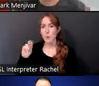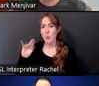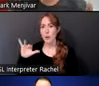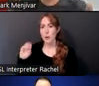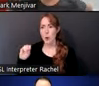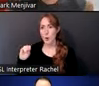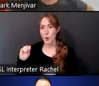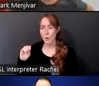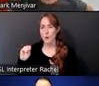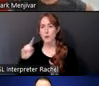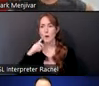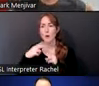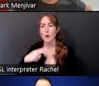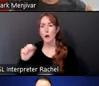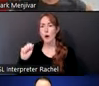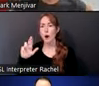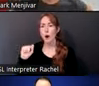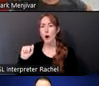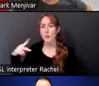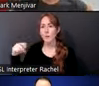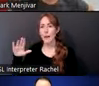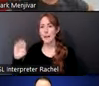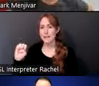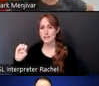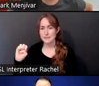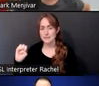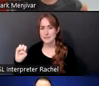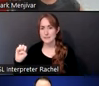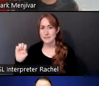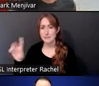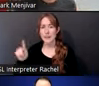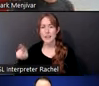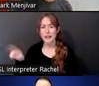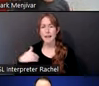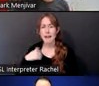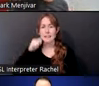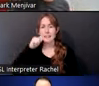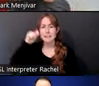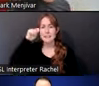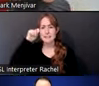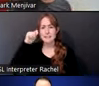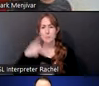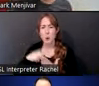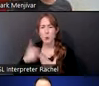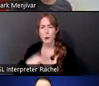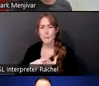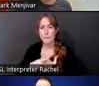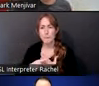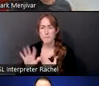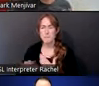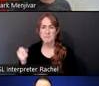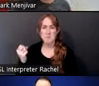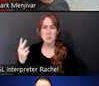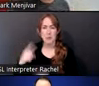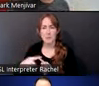residency called Art Pace. And I worked with the teen, they had a teen program. And so there was about 12 or 15 teens and